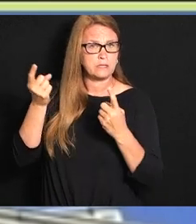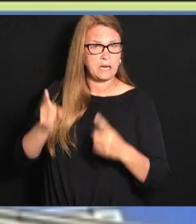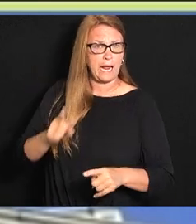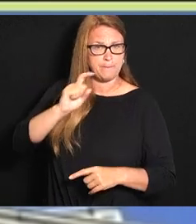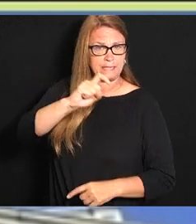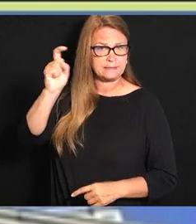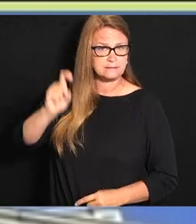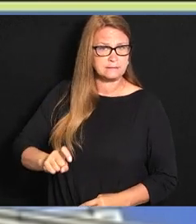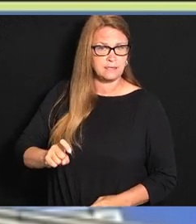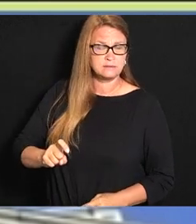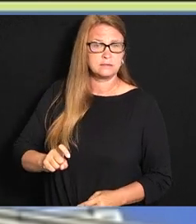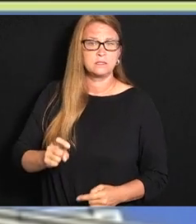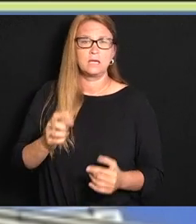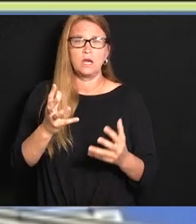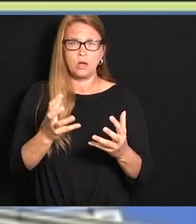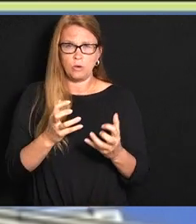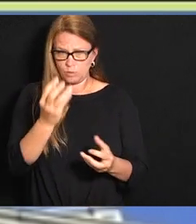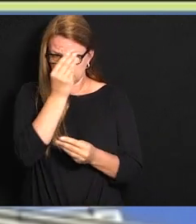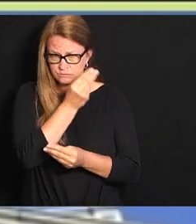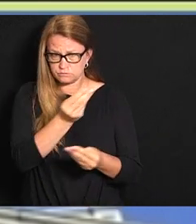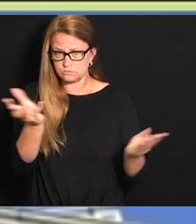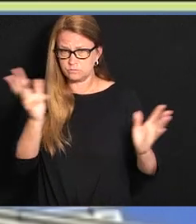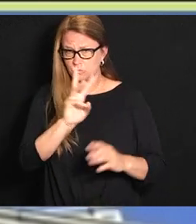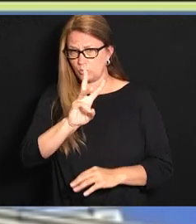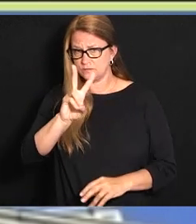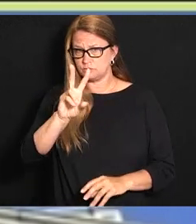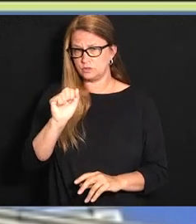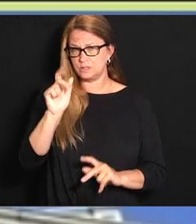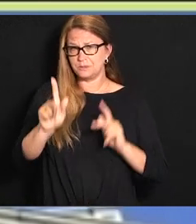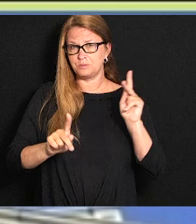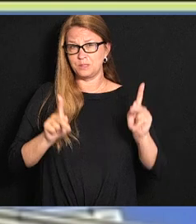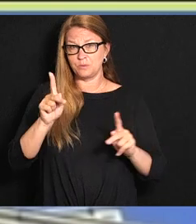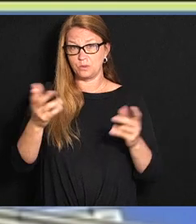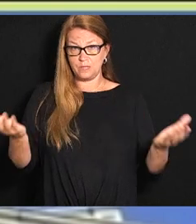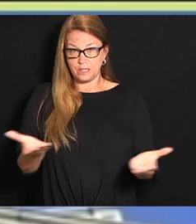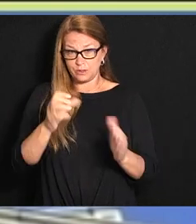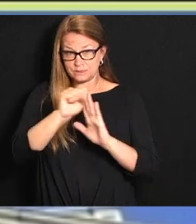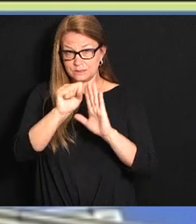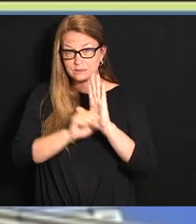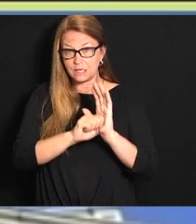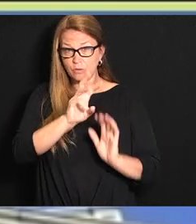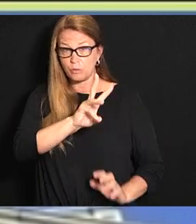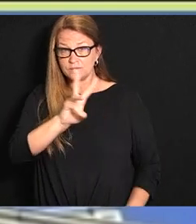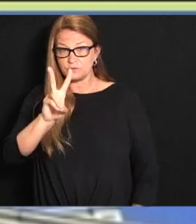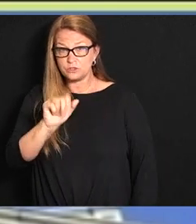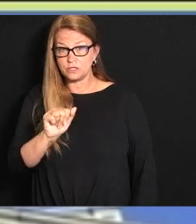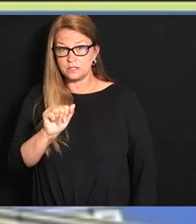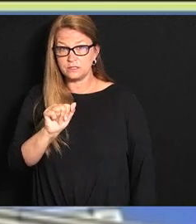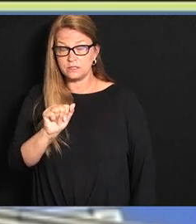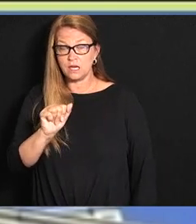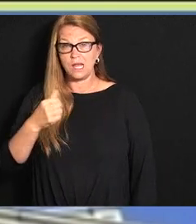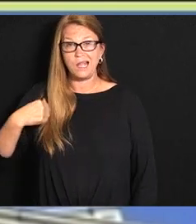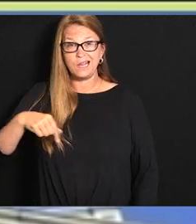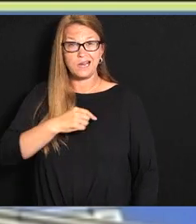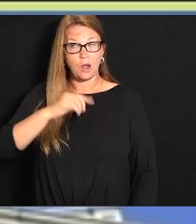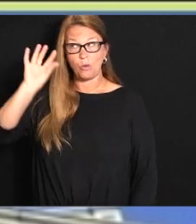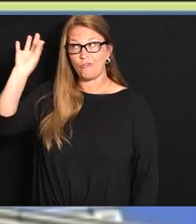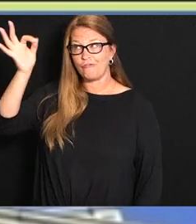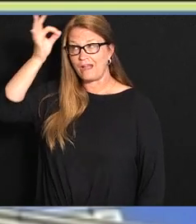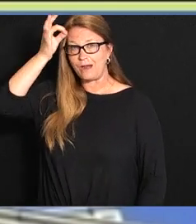assure the West Virginia citizens that the state of West Virginia and our federal partners are doing